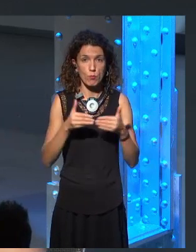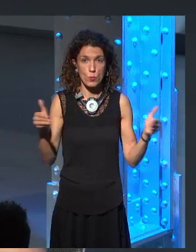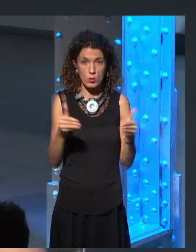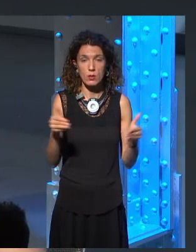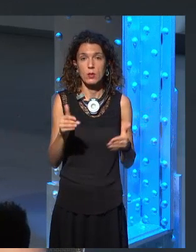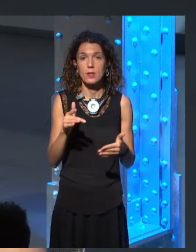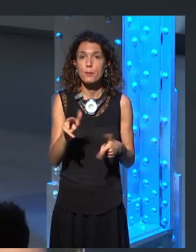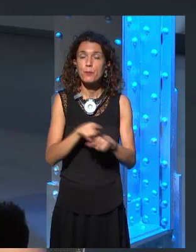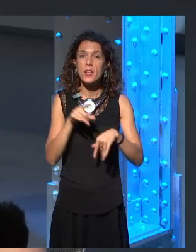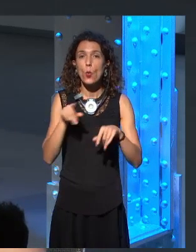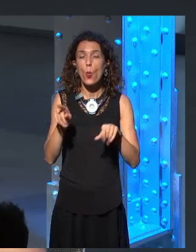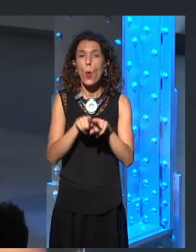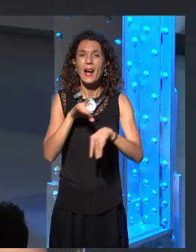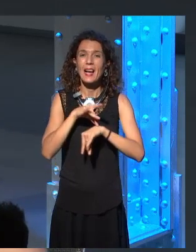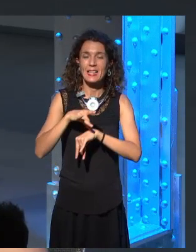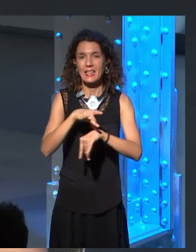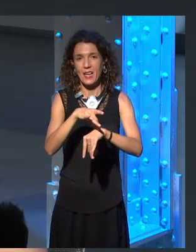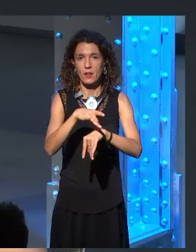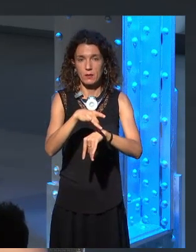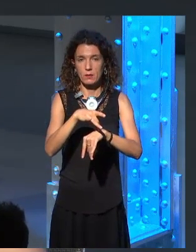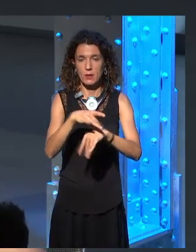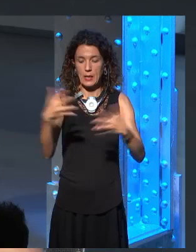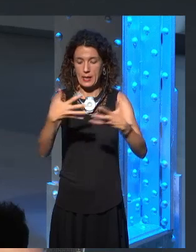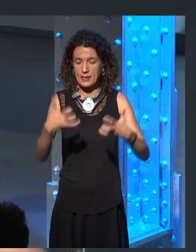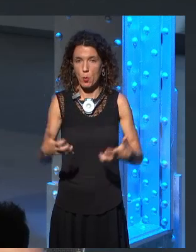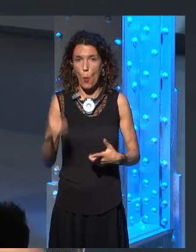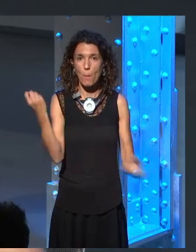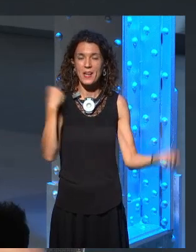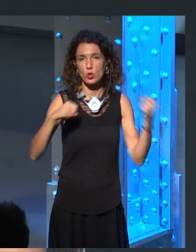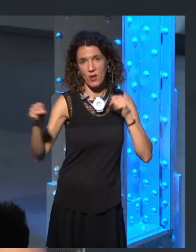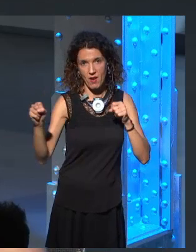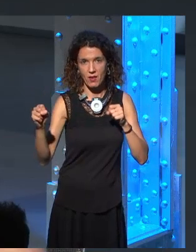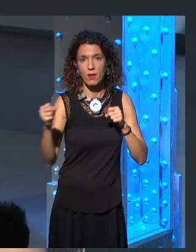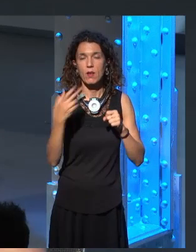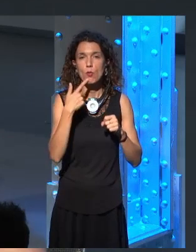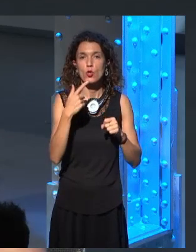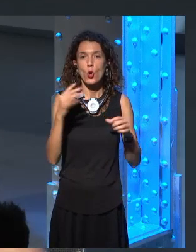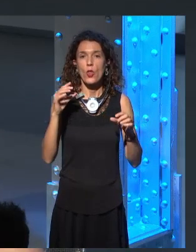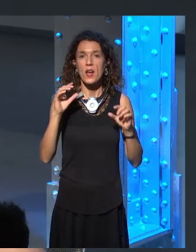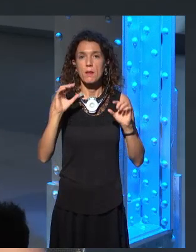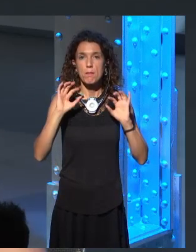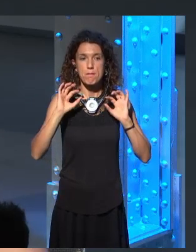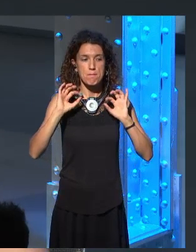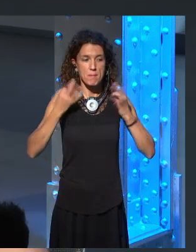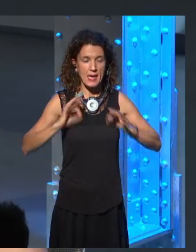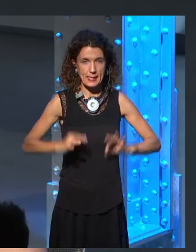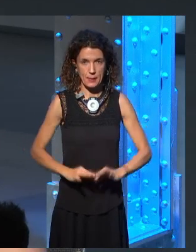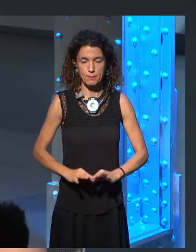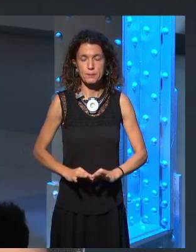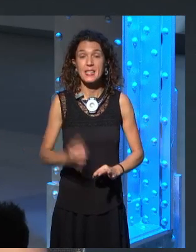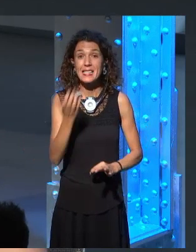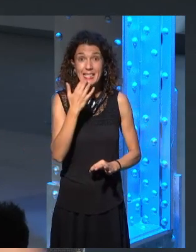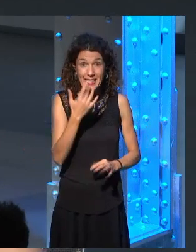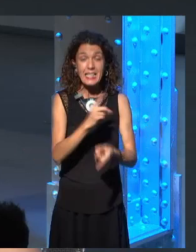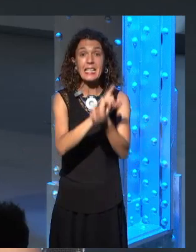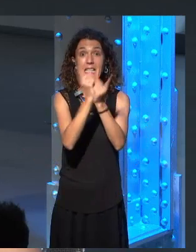someone in Westeros. So that, uh, if there are changes, uh, we can say to some extent that, well, the